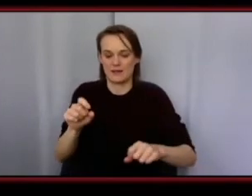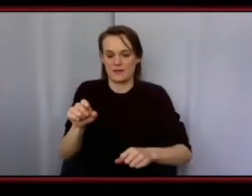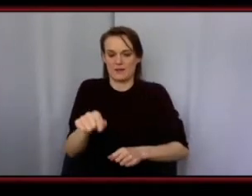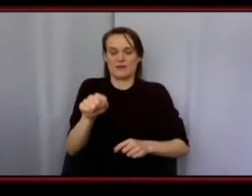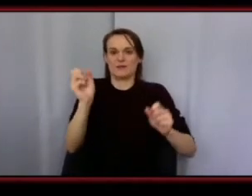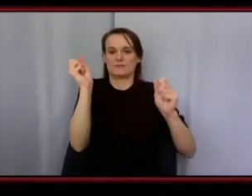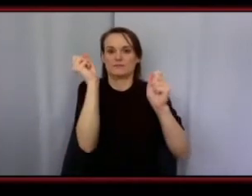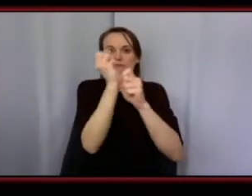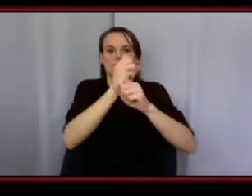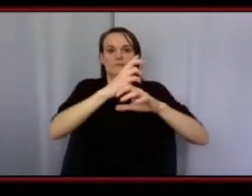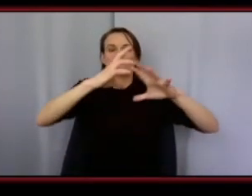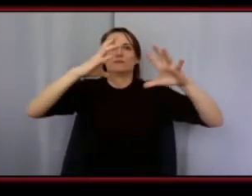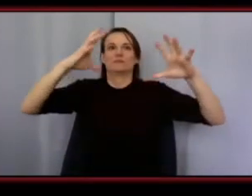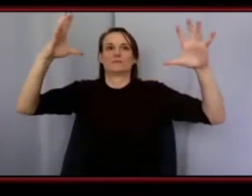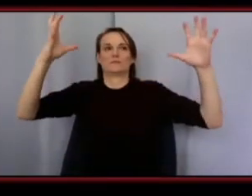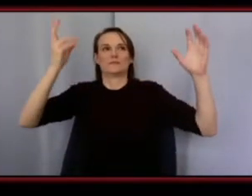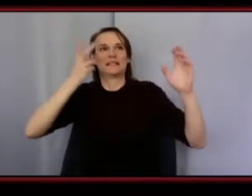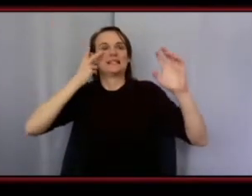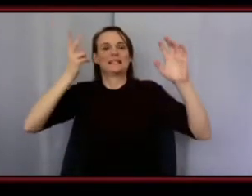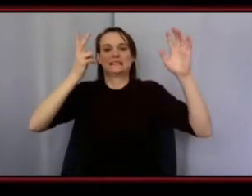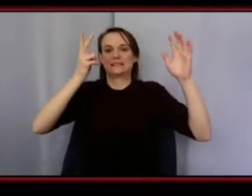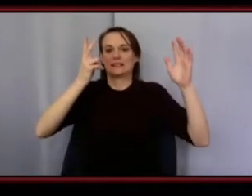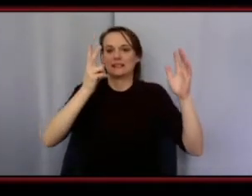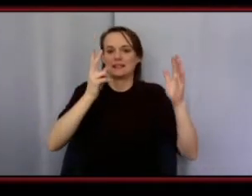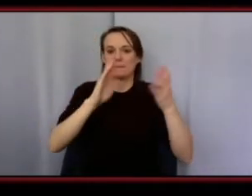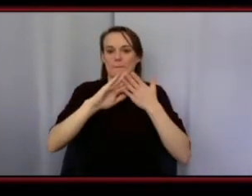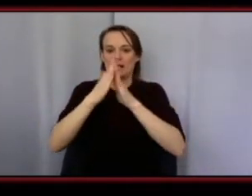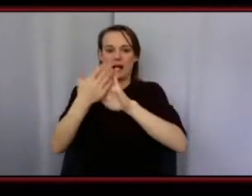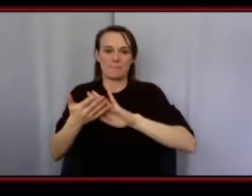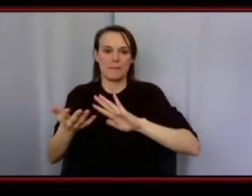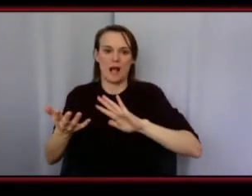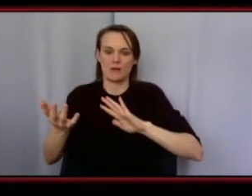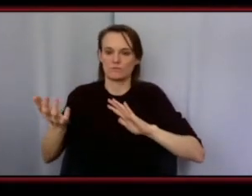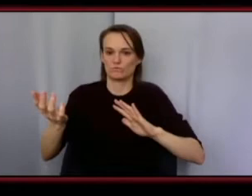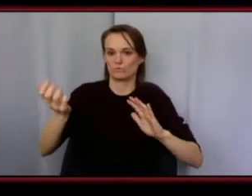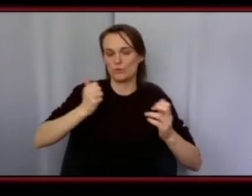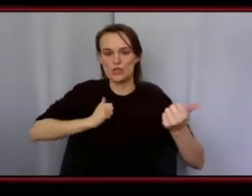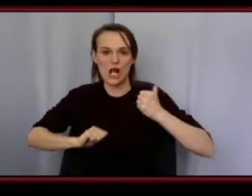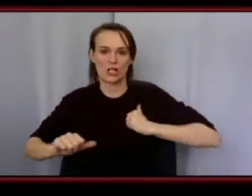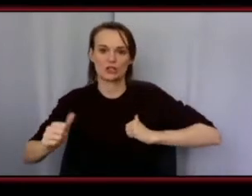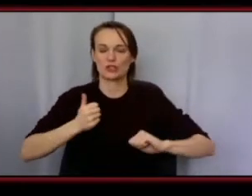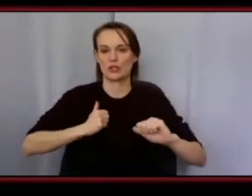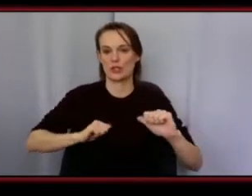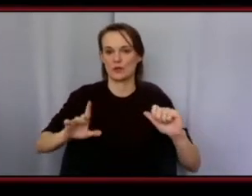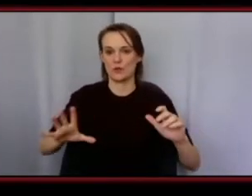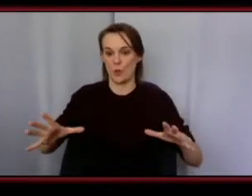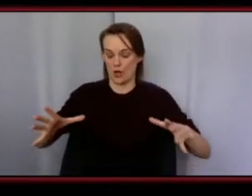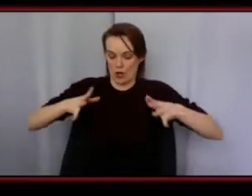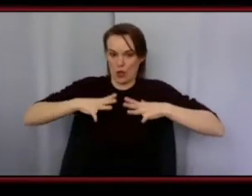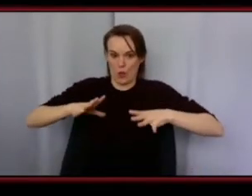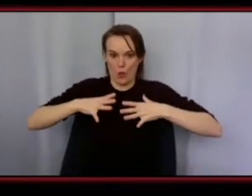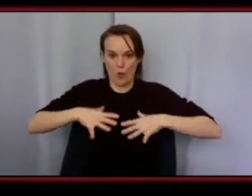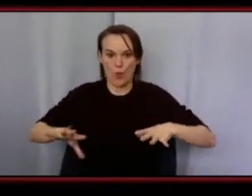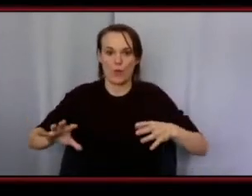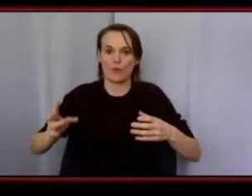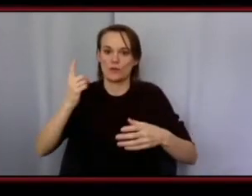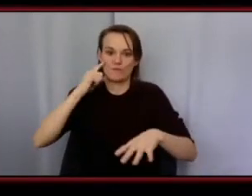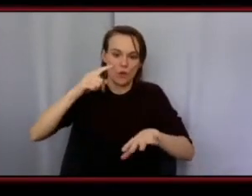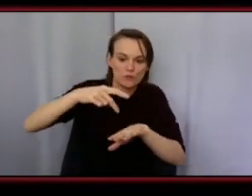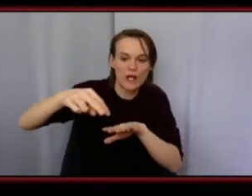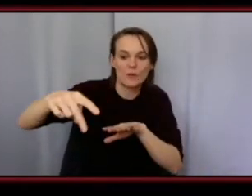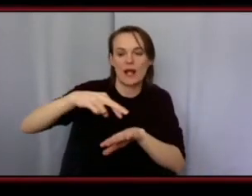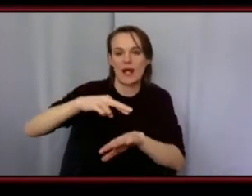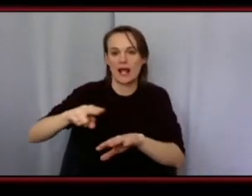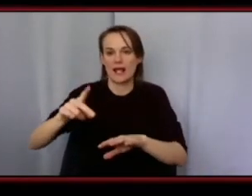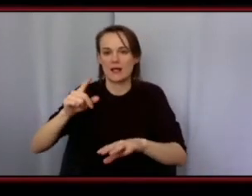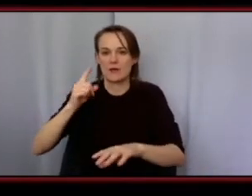see something transforming into whether it's a production or a piece that we can put on the runway or on a model so